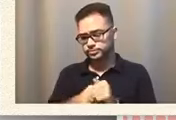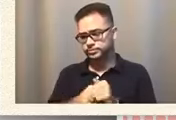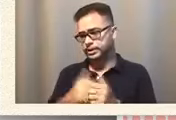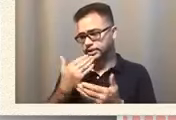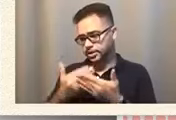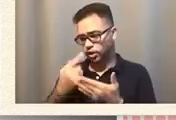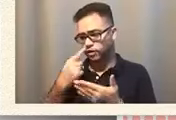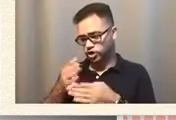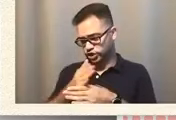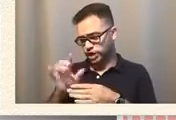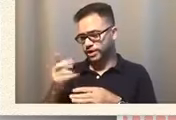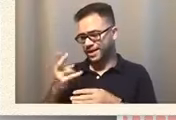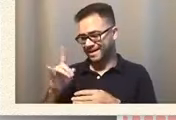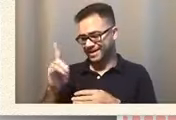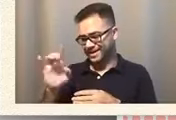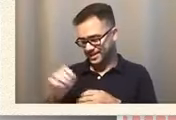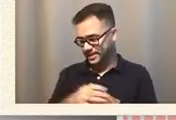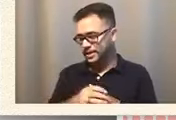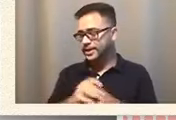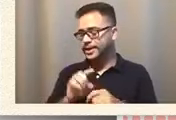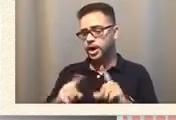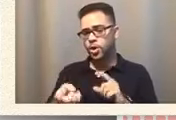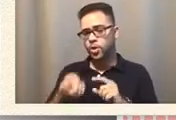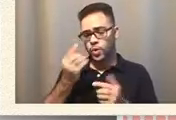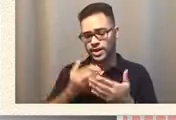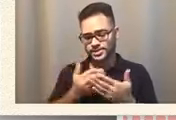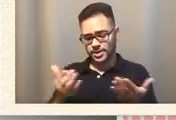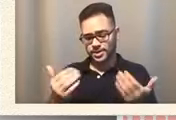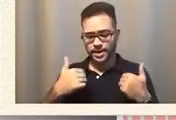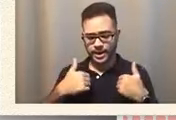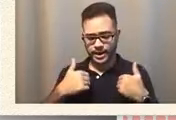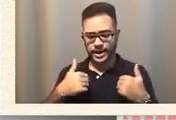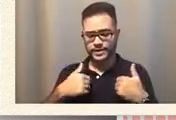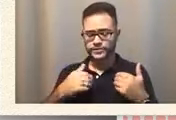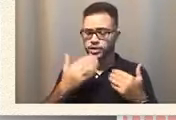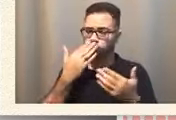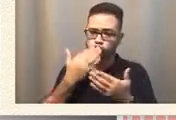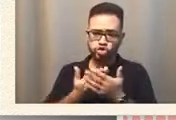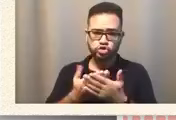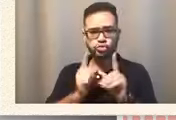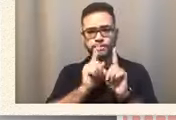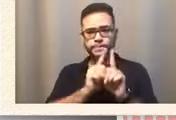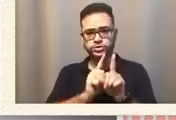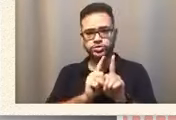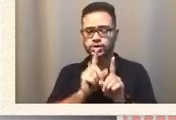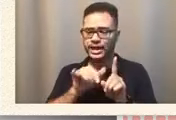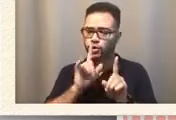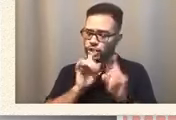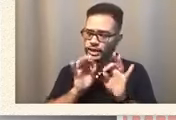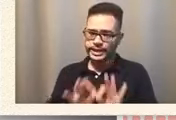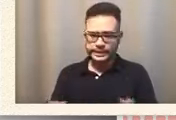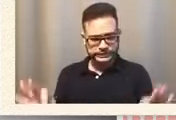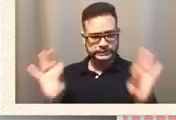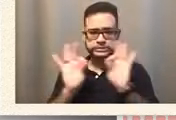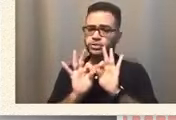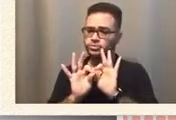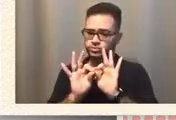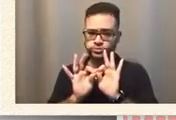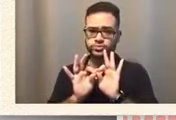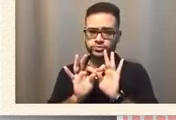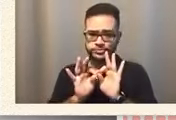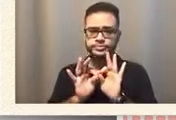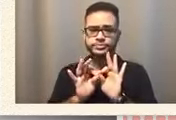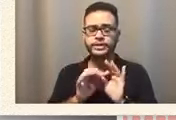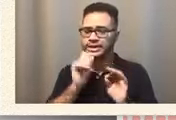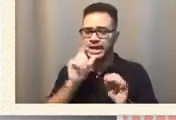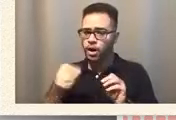But one of the things is that having awesome mentors are integral. Mm hmm. Not only having awesome mentors.